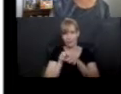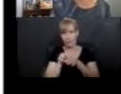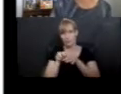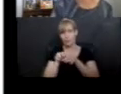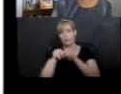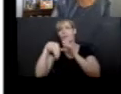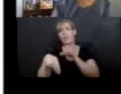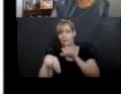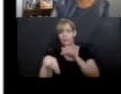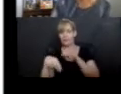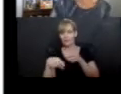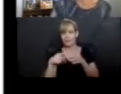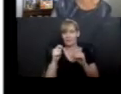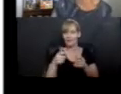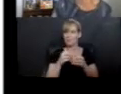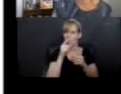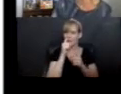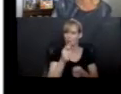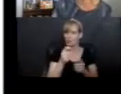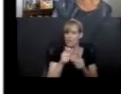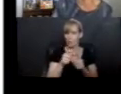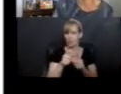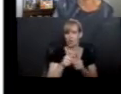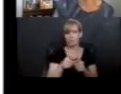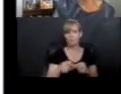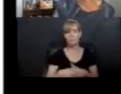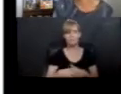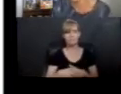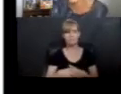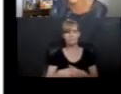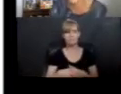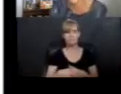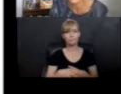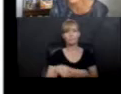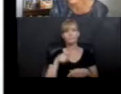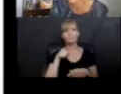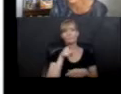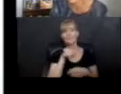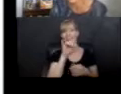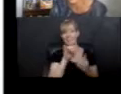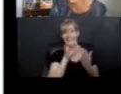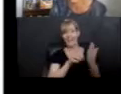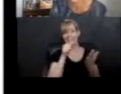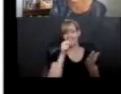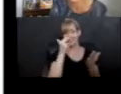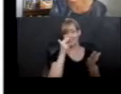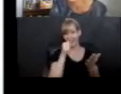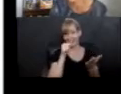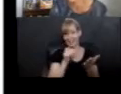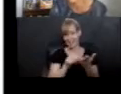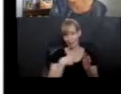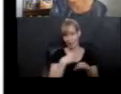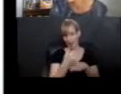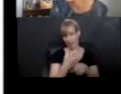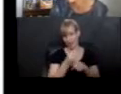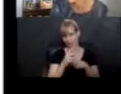scramble. You're going fast. It's more interesting than just saying, got out of the truck. This is a funny letter that I got when my son was in